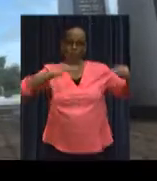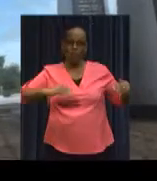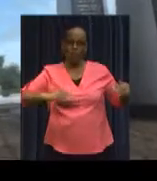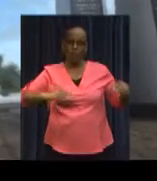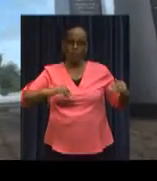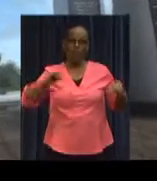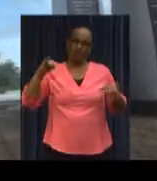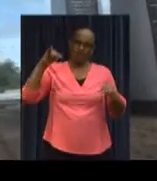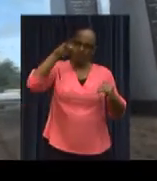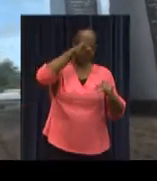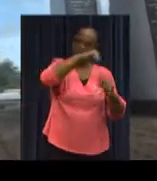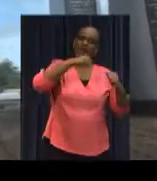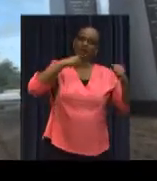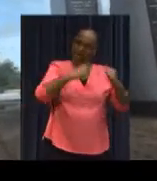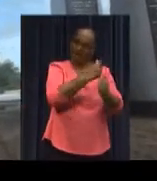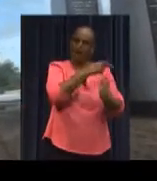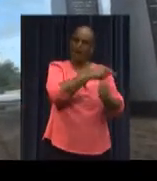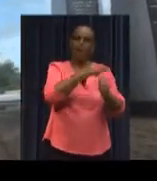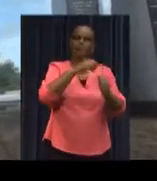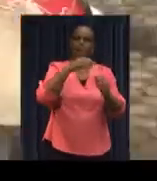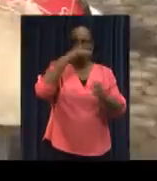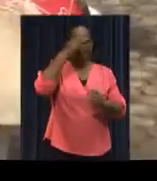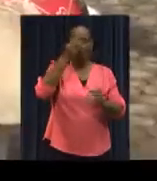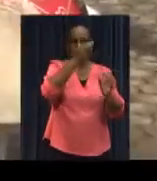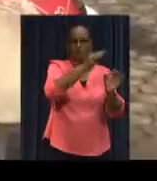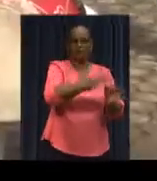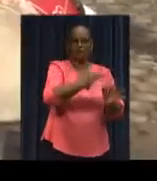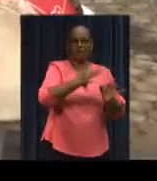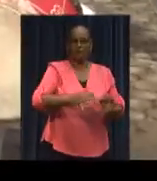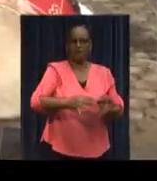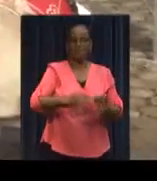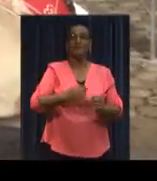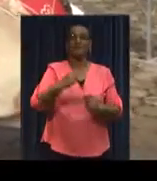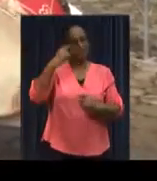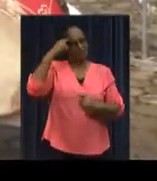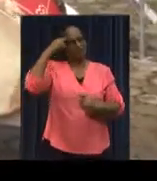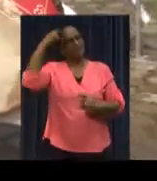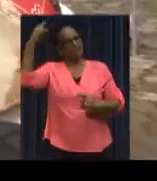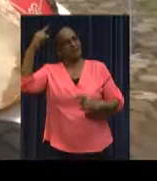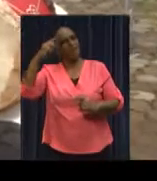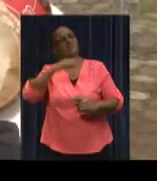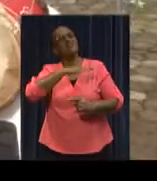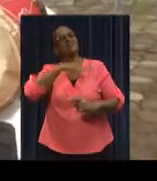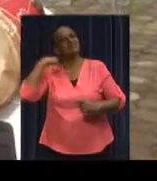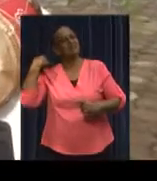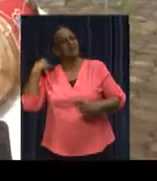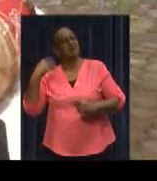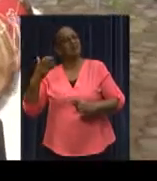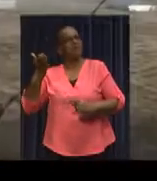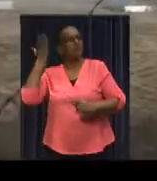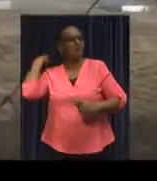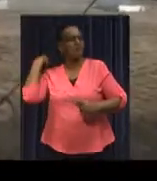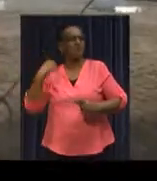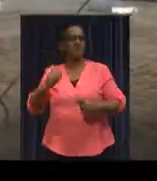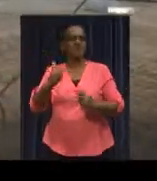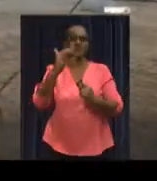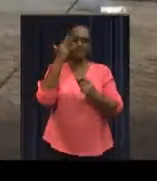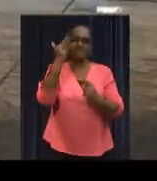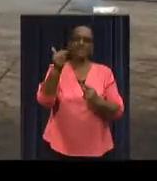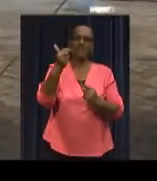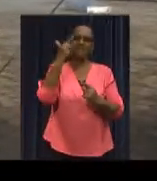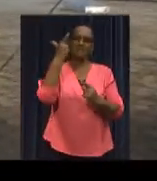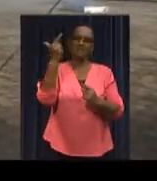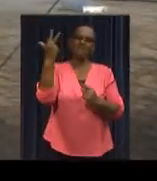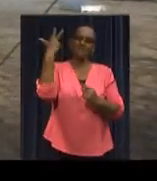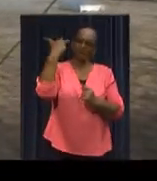Yesterday, flowers were laid at the monument for the victims of the plane crash. This